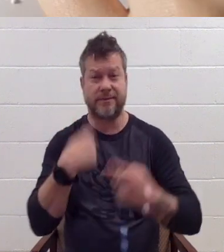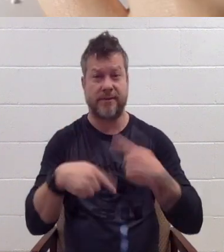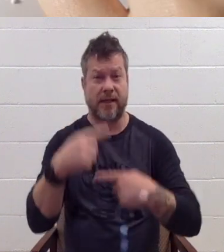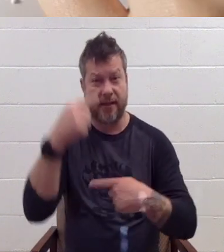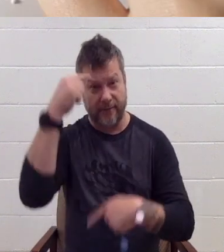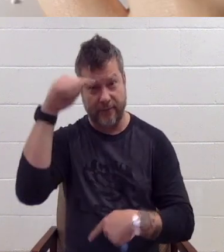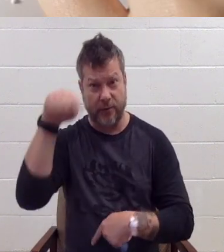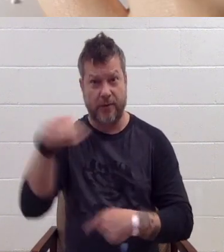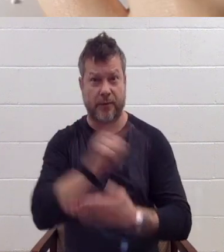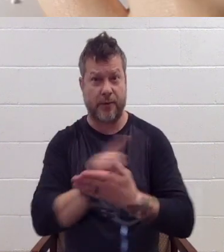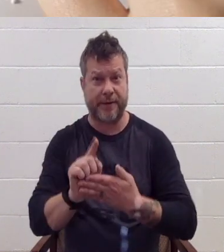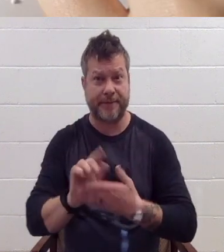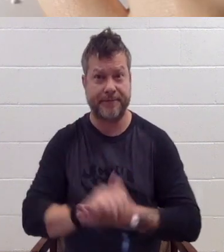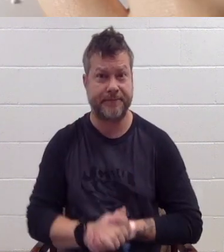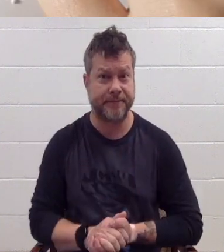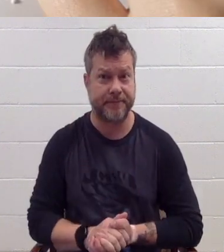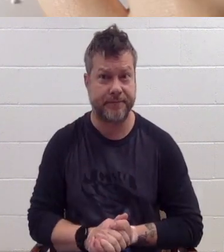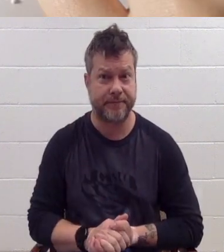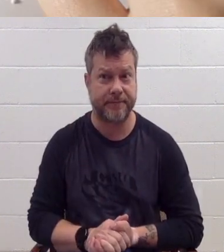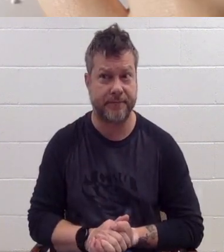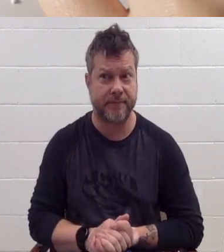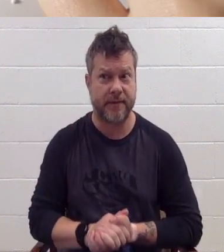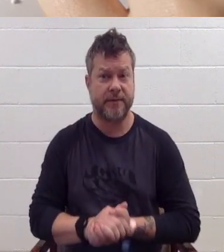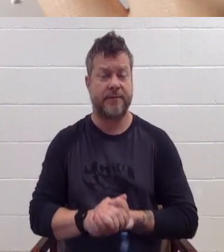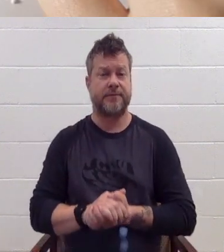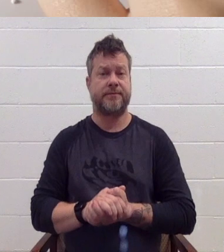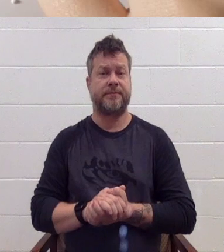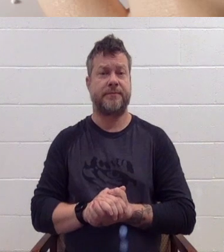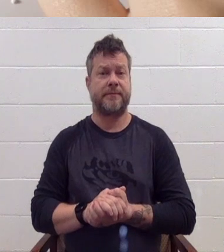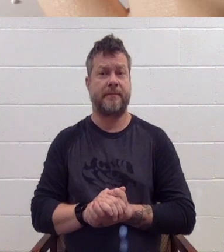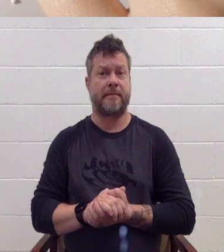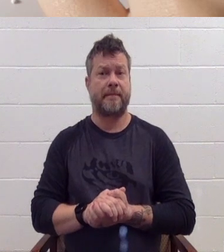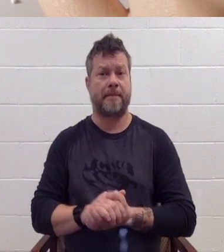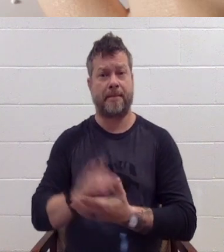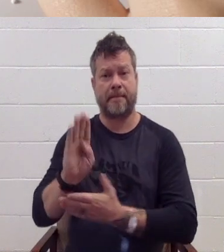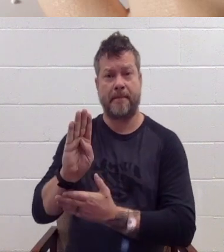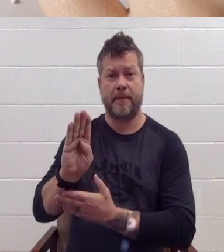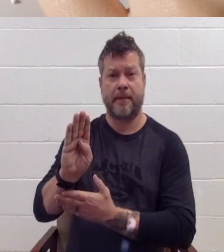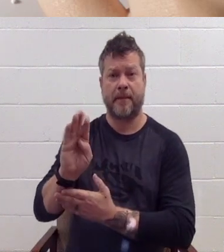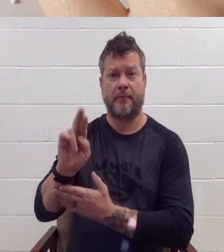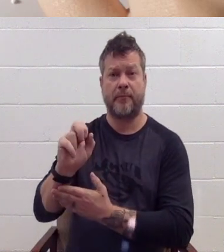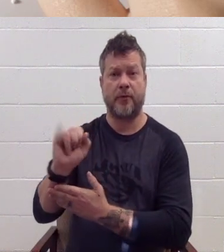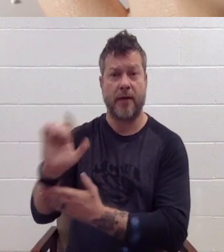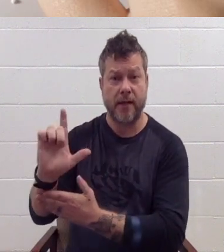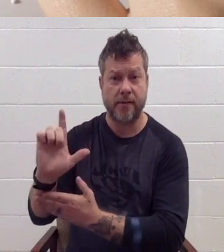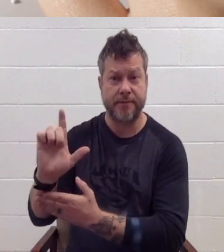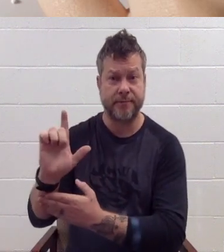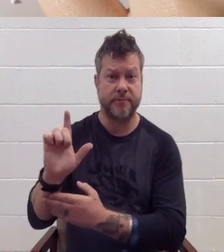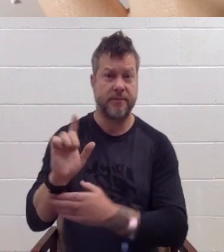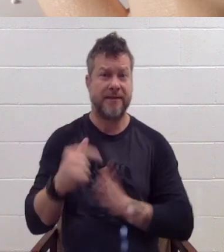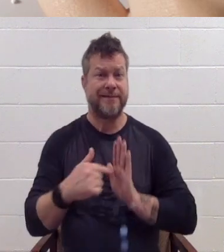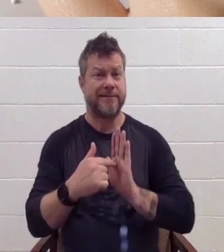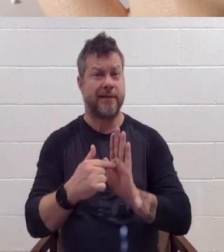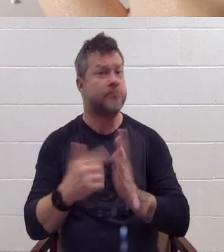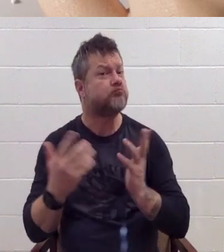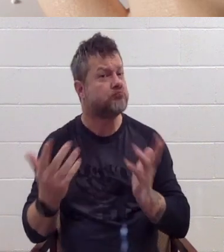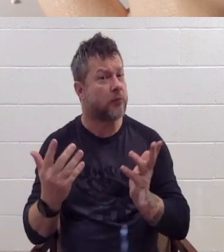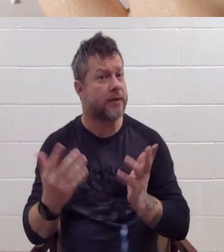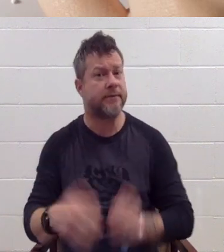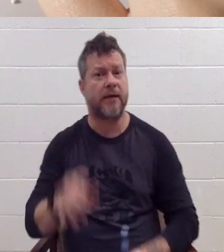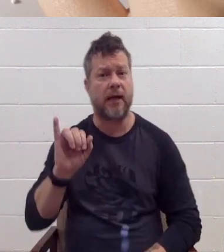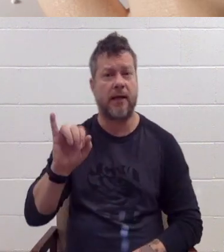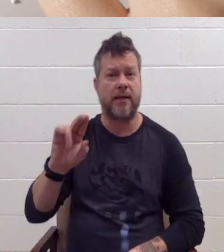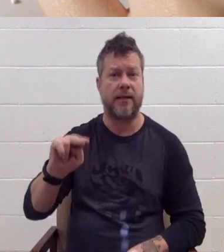Hi, my name is Canyon, and this is the Braille Sign of the Week. The Braille Sign of the Week is the ING sign.